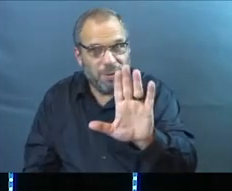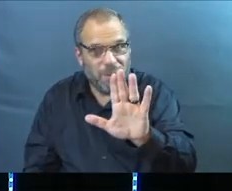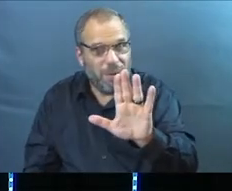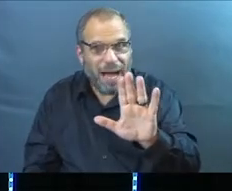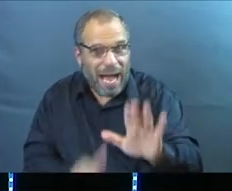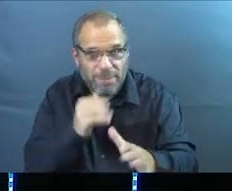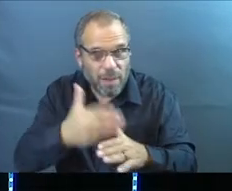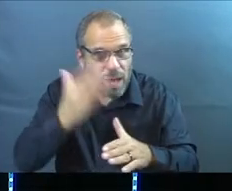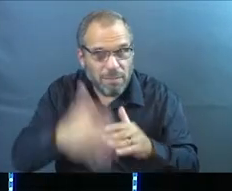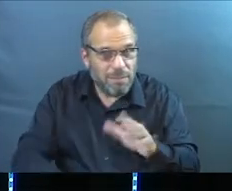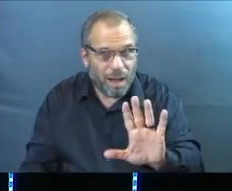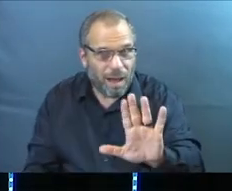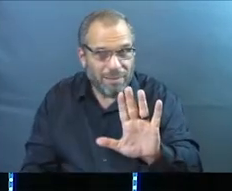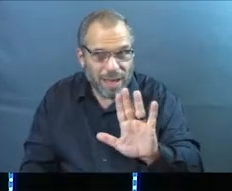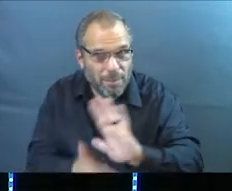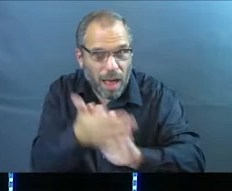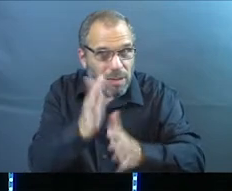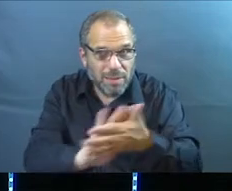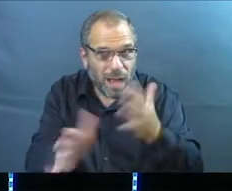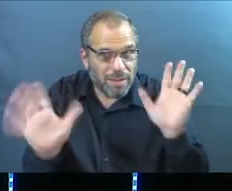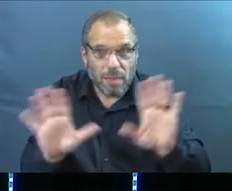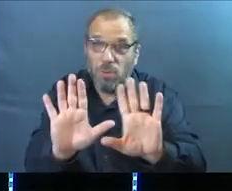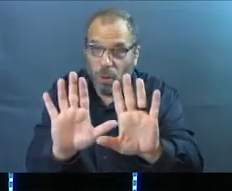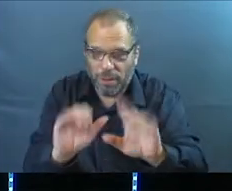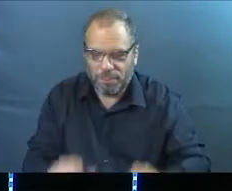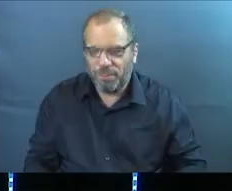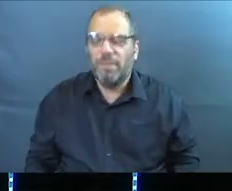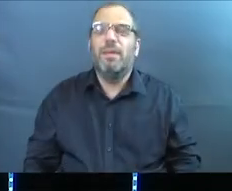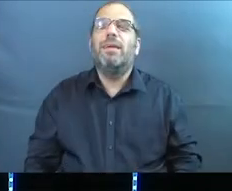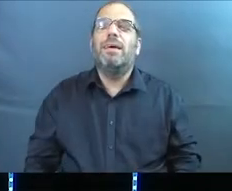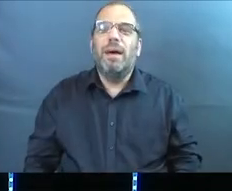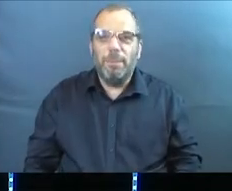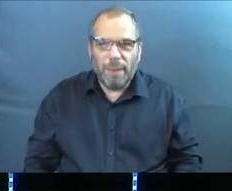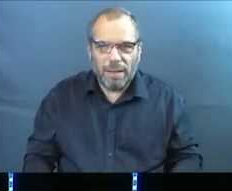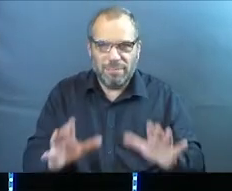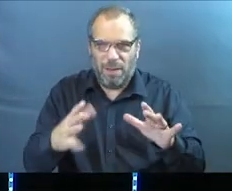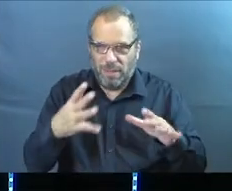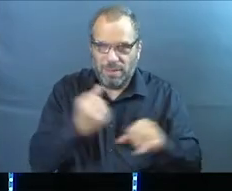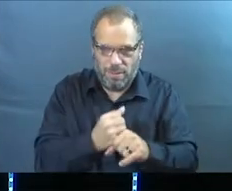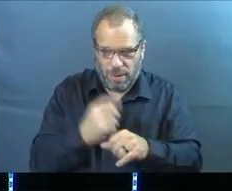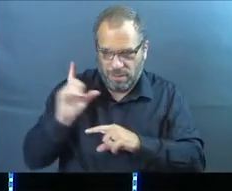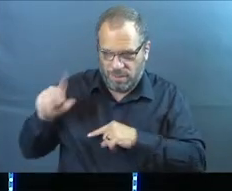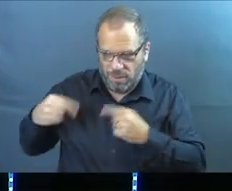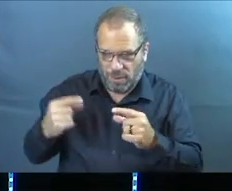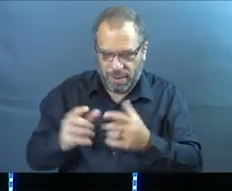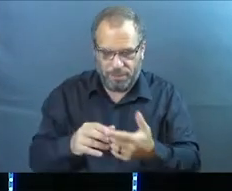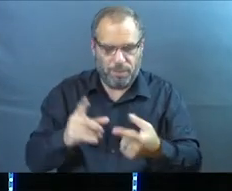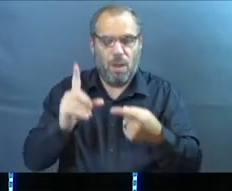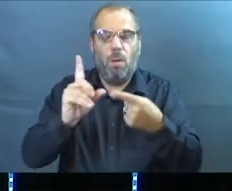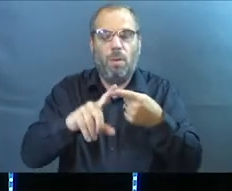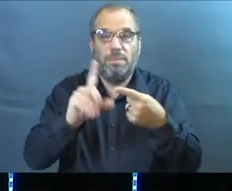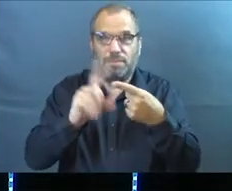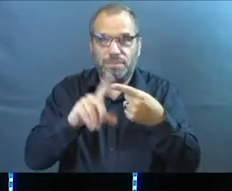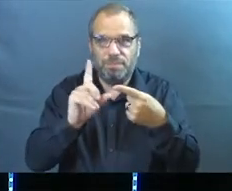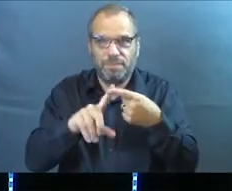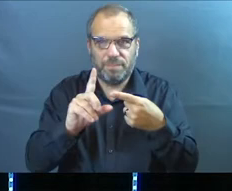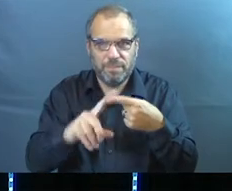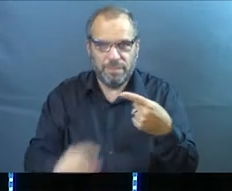because I'm not. Not at all. But I just want to summarize what we've said so far. Number one,